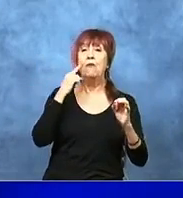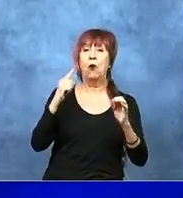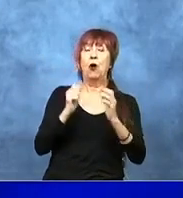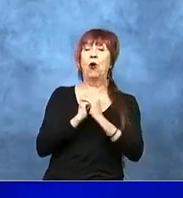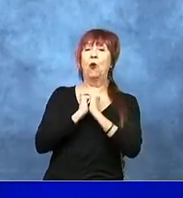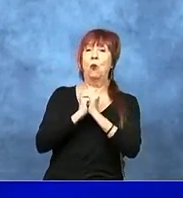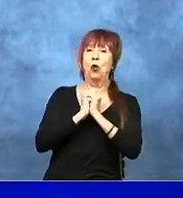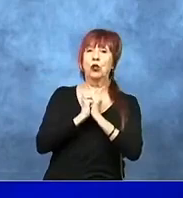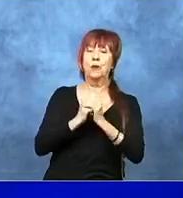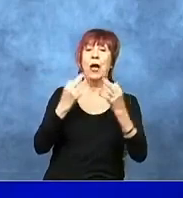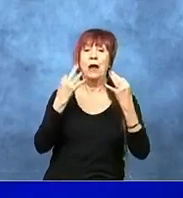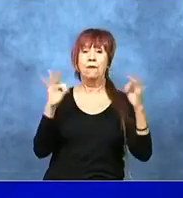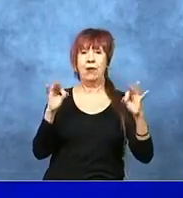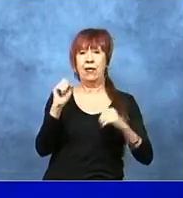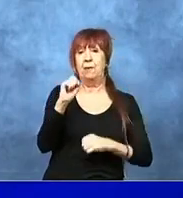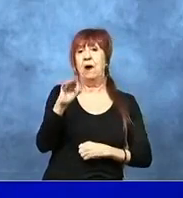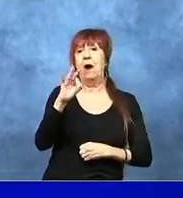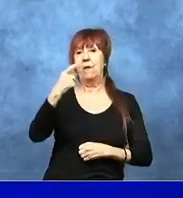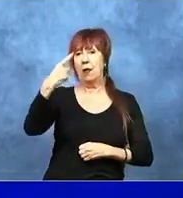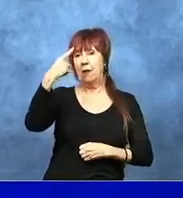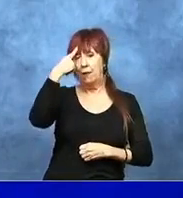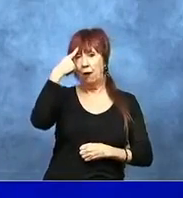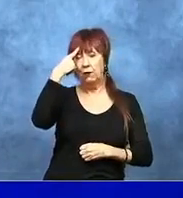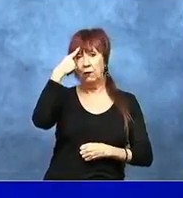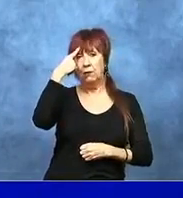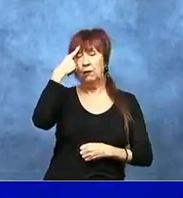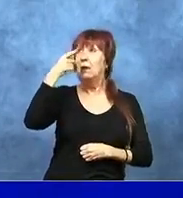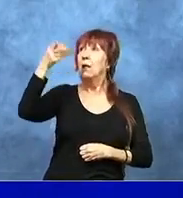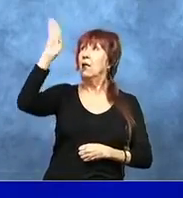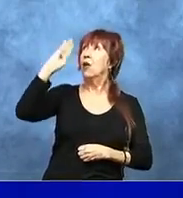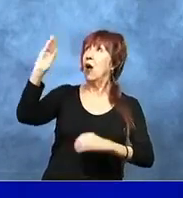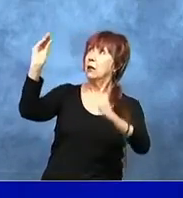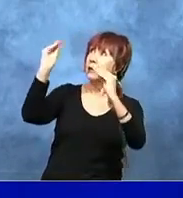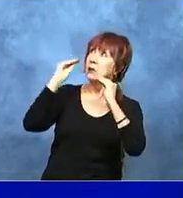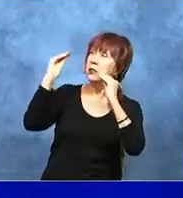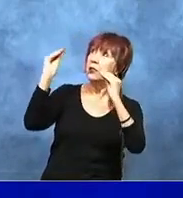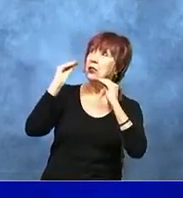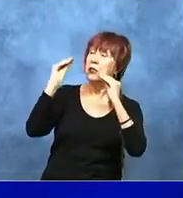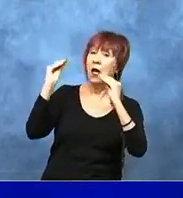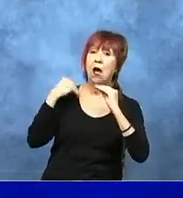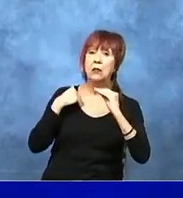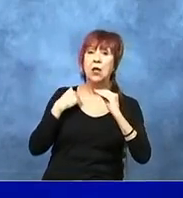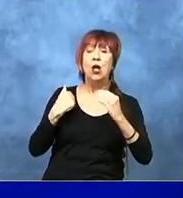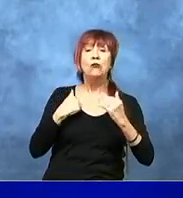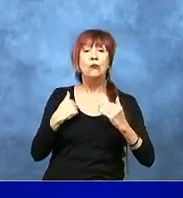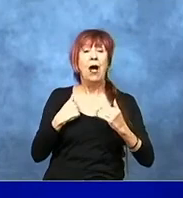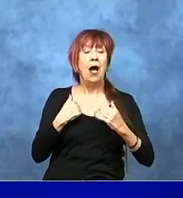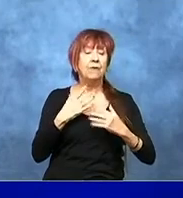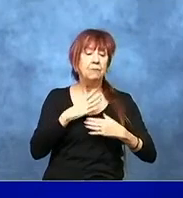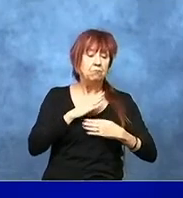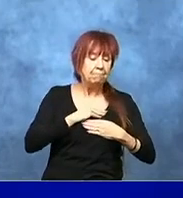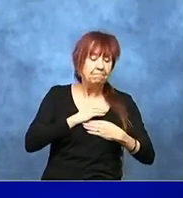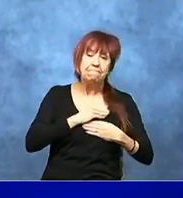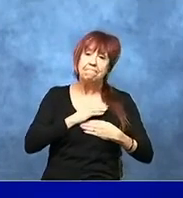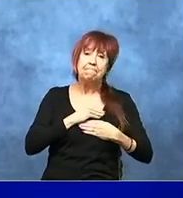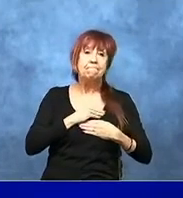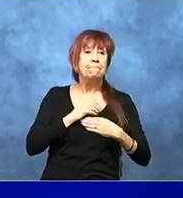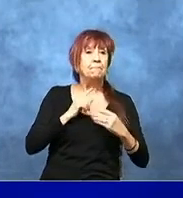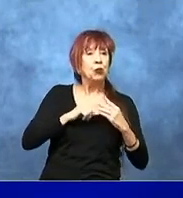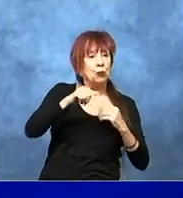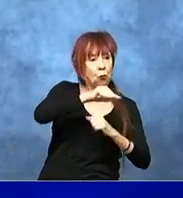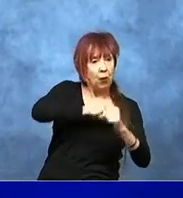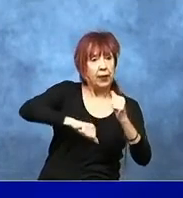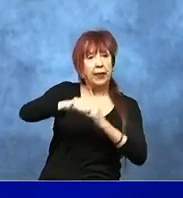and freedom of thought. God instructs us to have affection towards one another